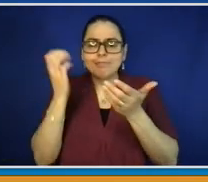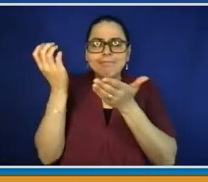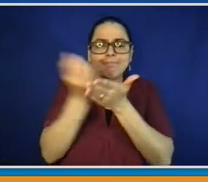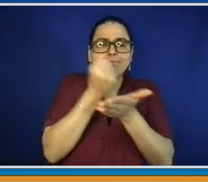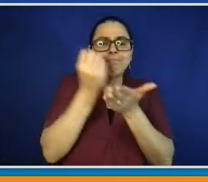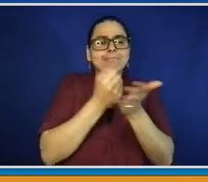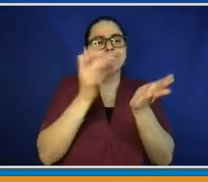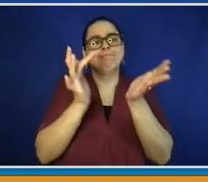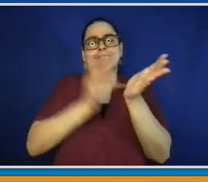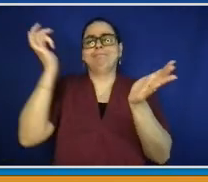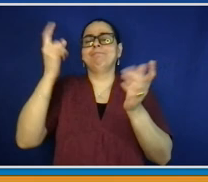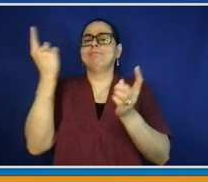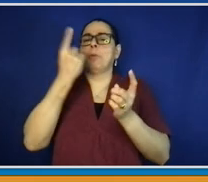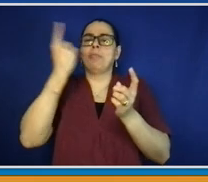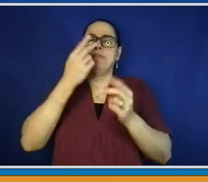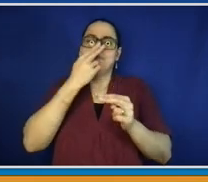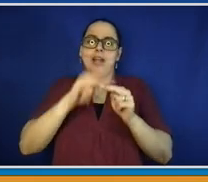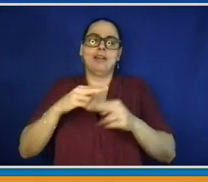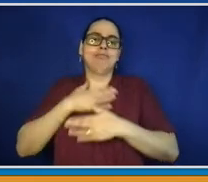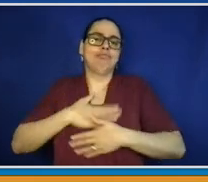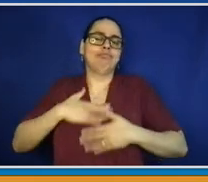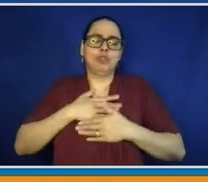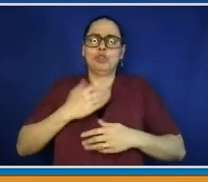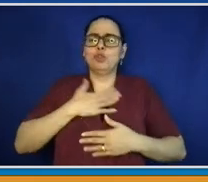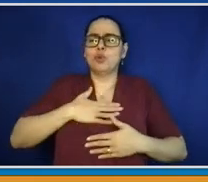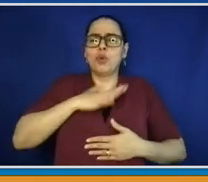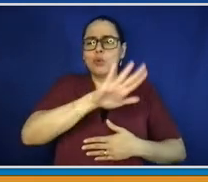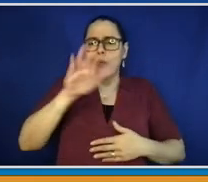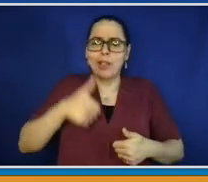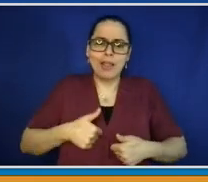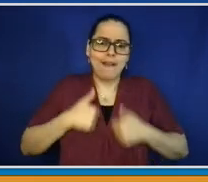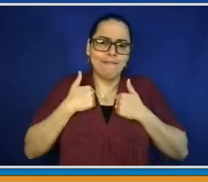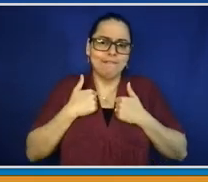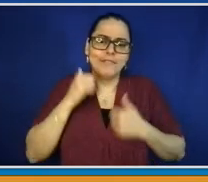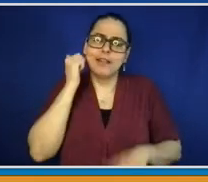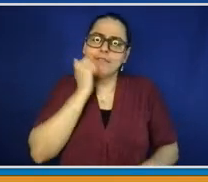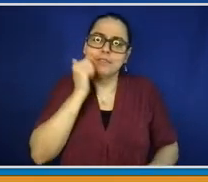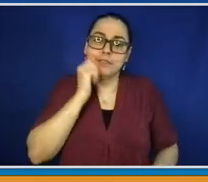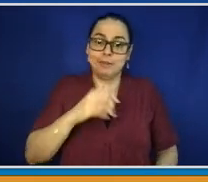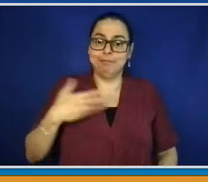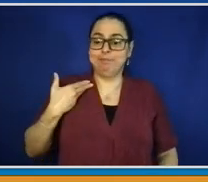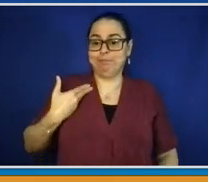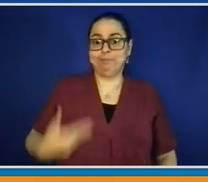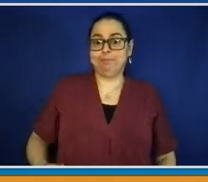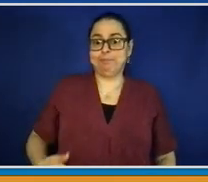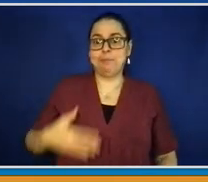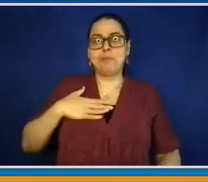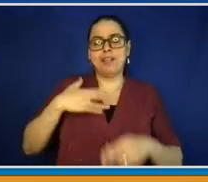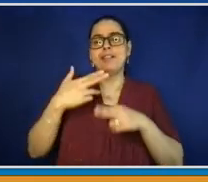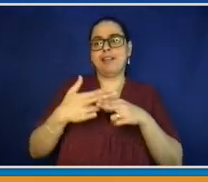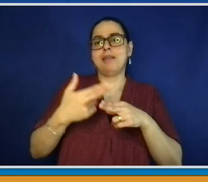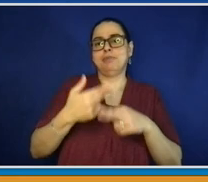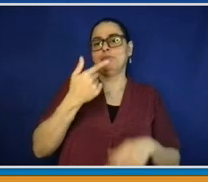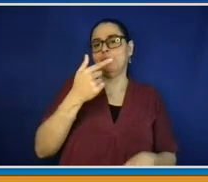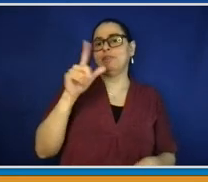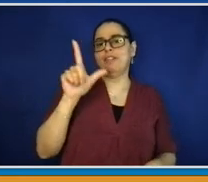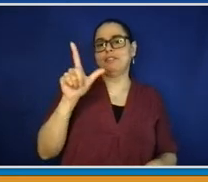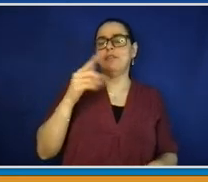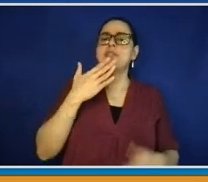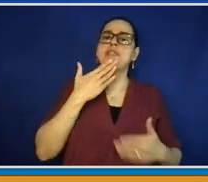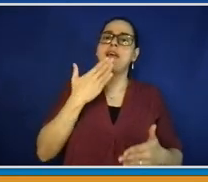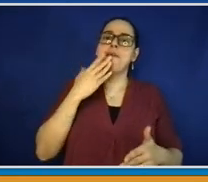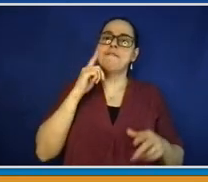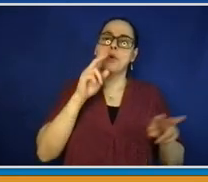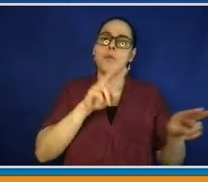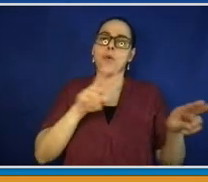I'm George Latimer. Thank you for tuning in. And we will see you, I guess, a week from today officially for an update. And we may see you during the week as we have other